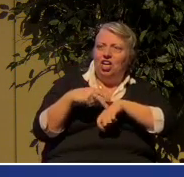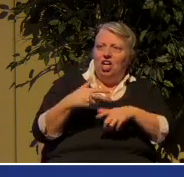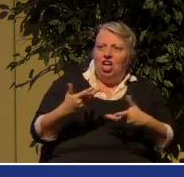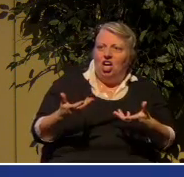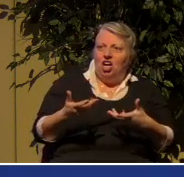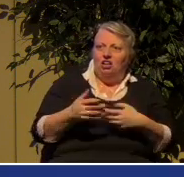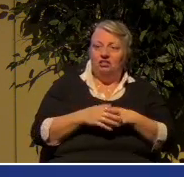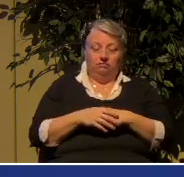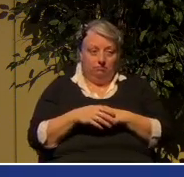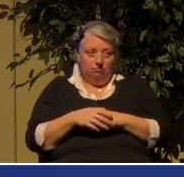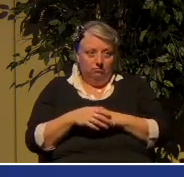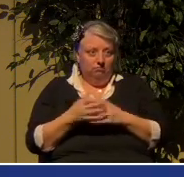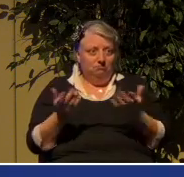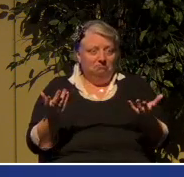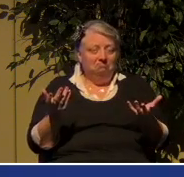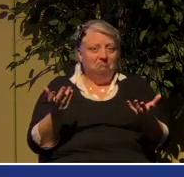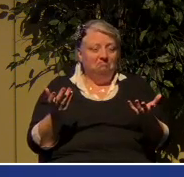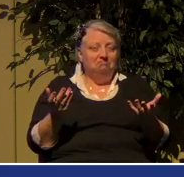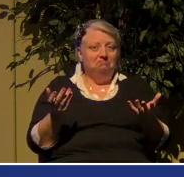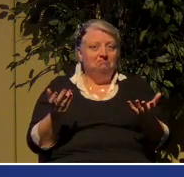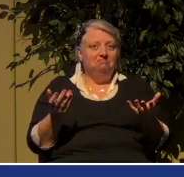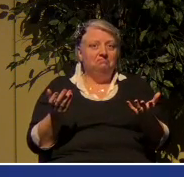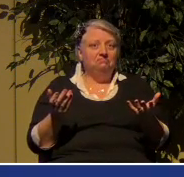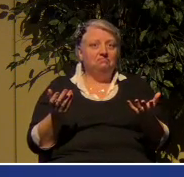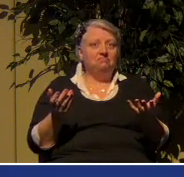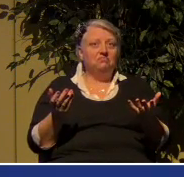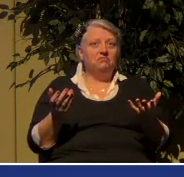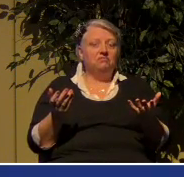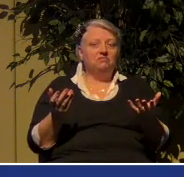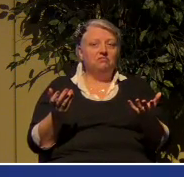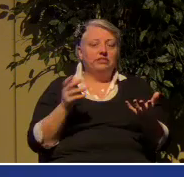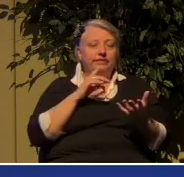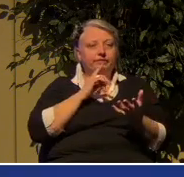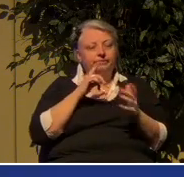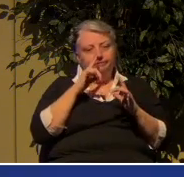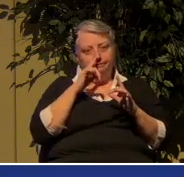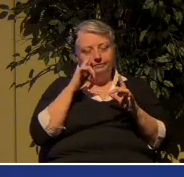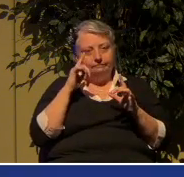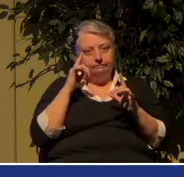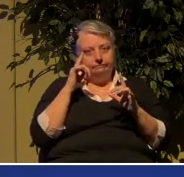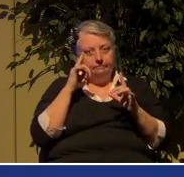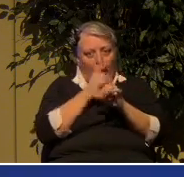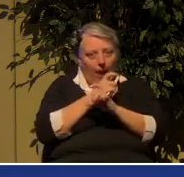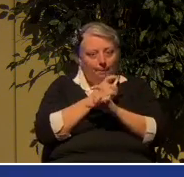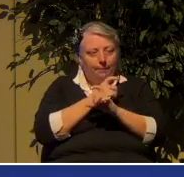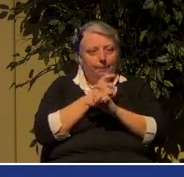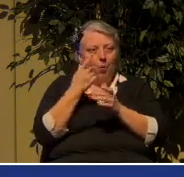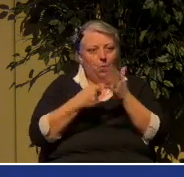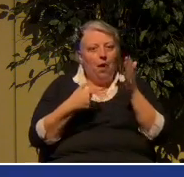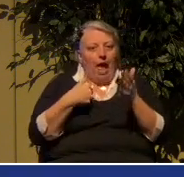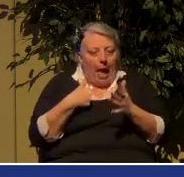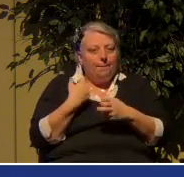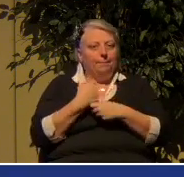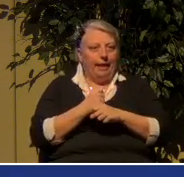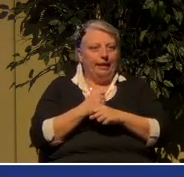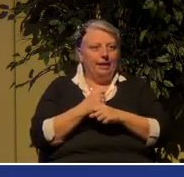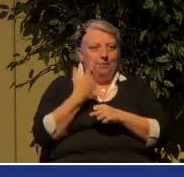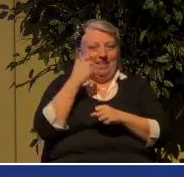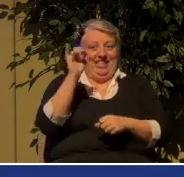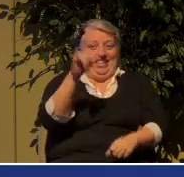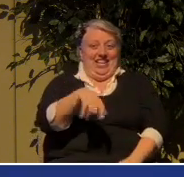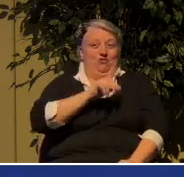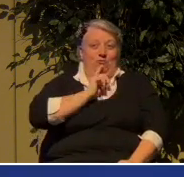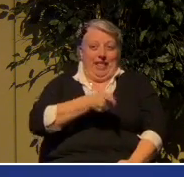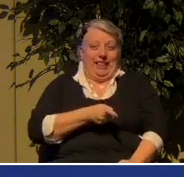I mean, really, you know, it's as complicated as I'm making it, because that is the reality.